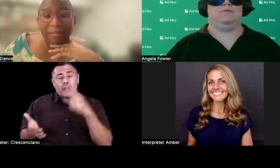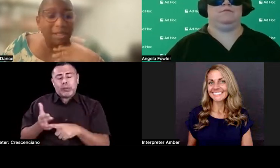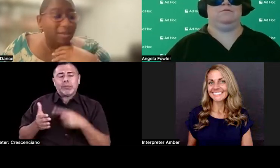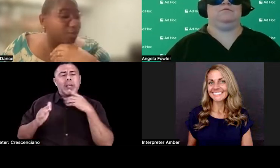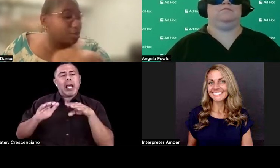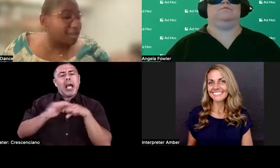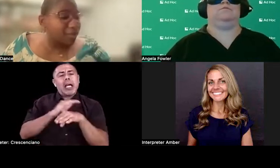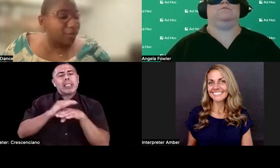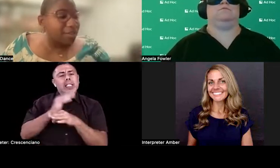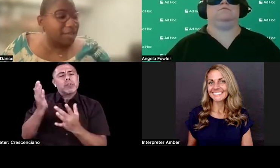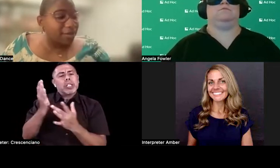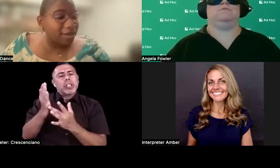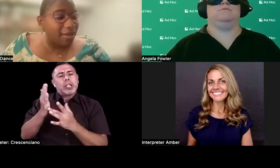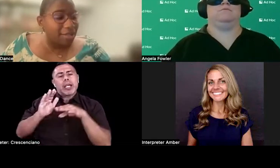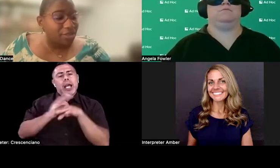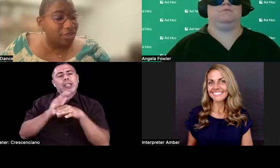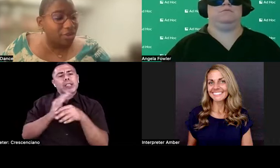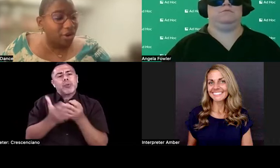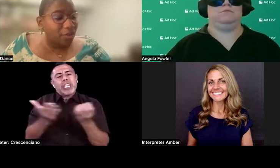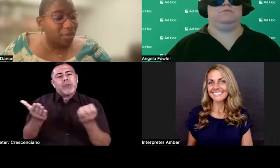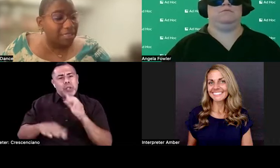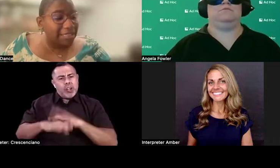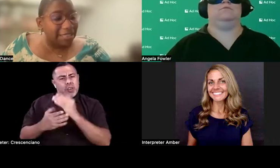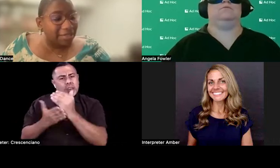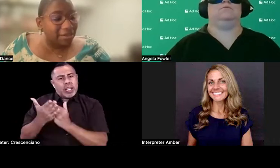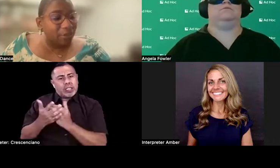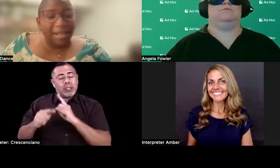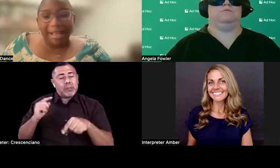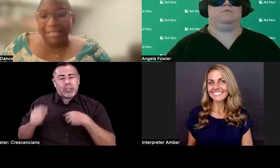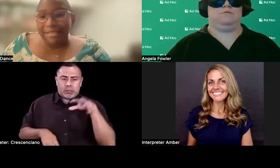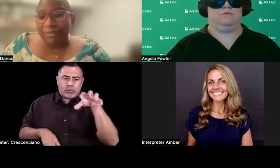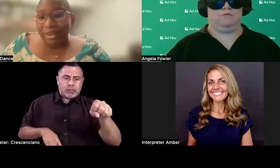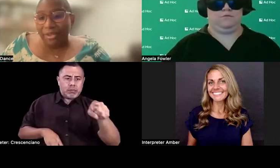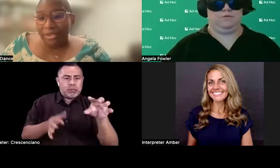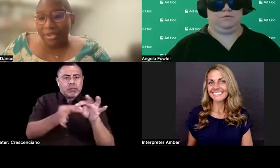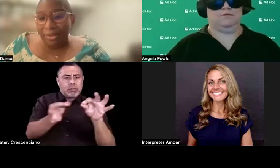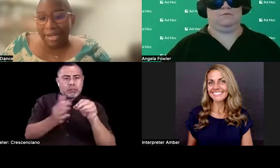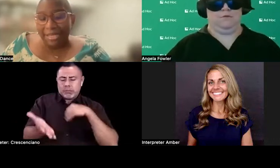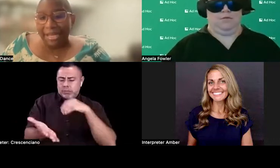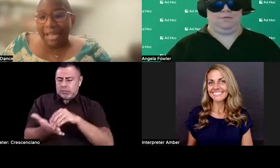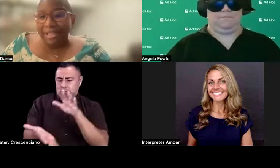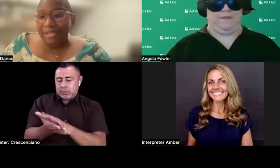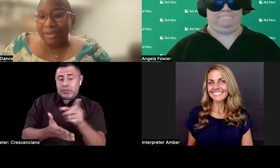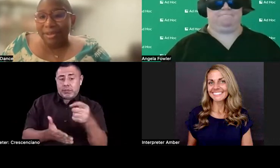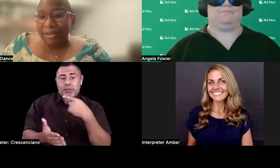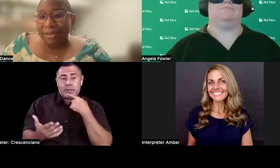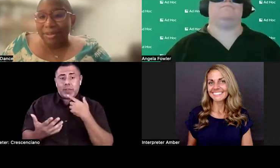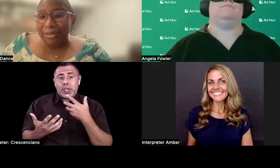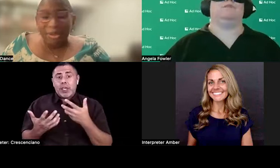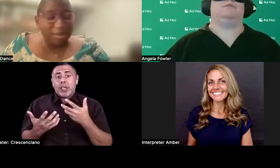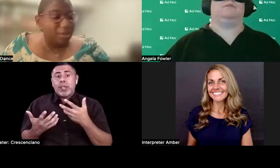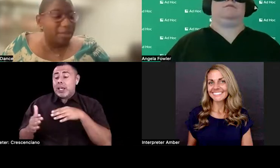Um, but I loved what you said. I wrote it down. Accommodations are what we need when access fails. Right. And so